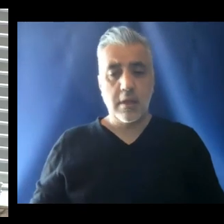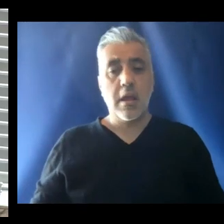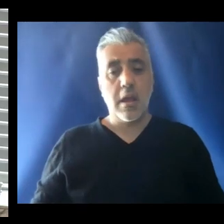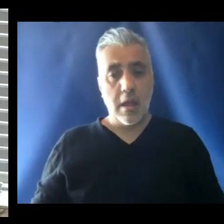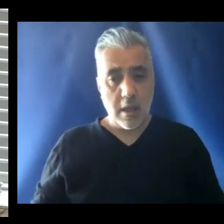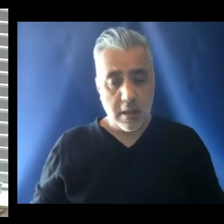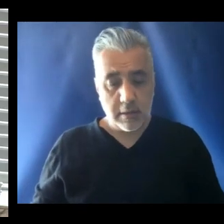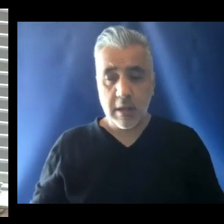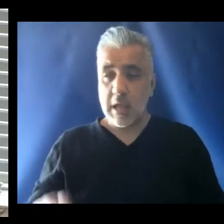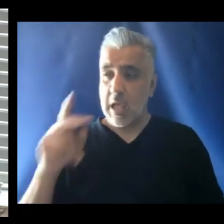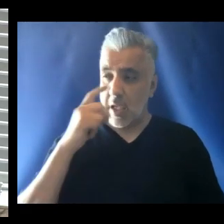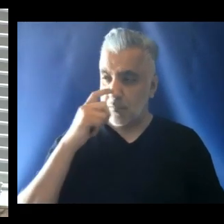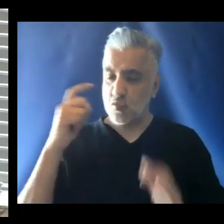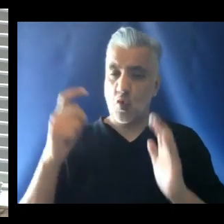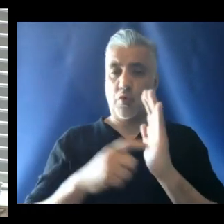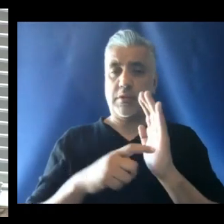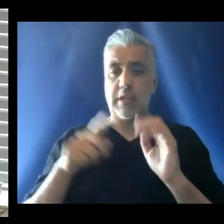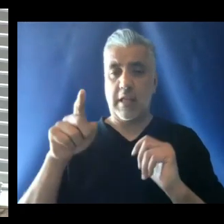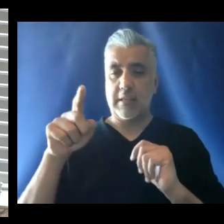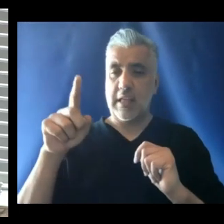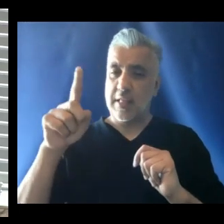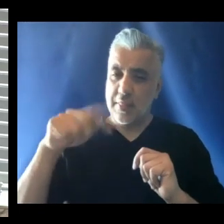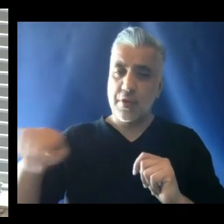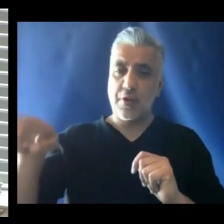And I see that there have been